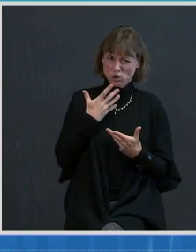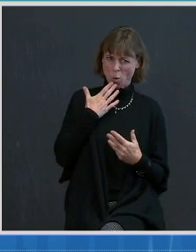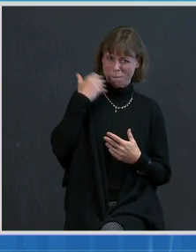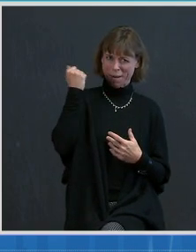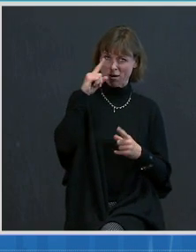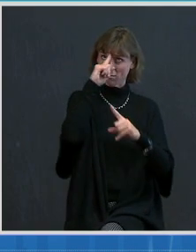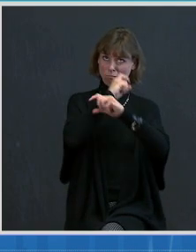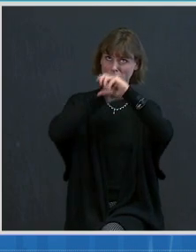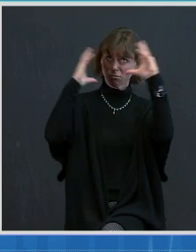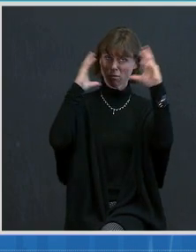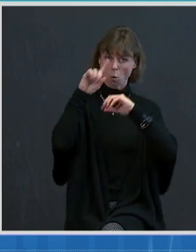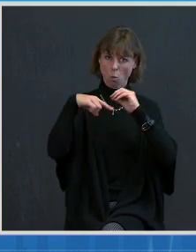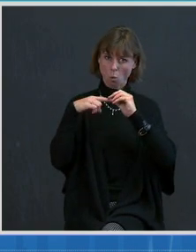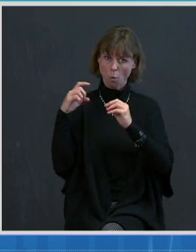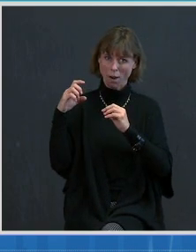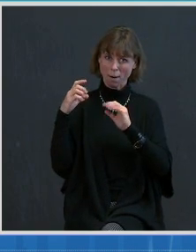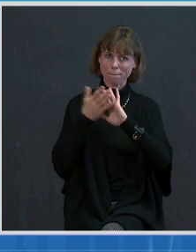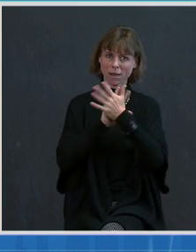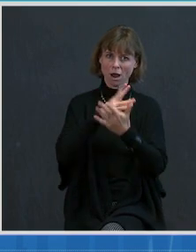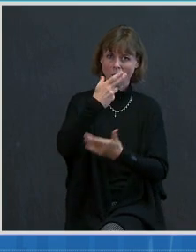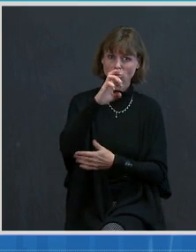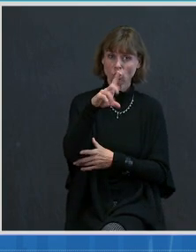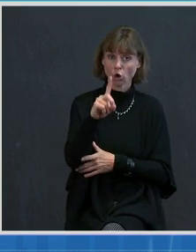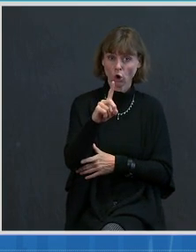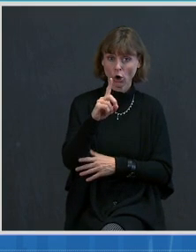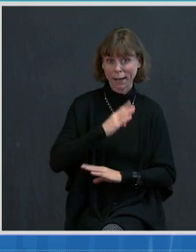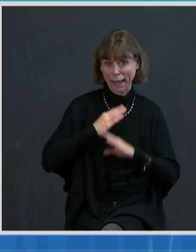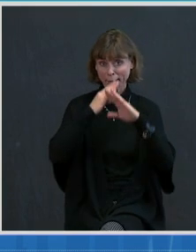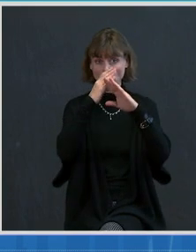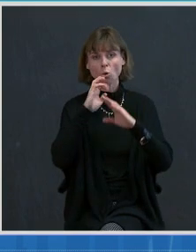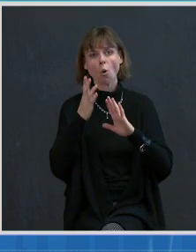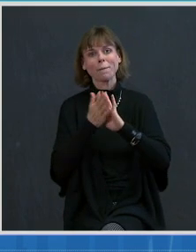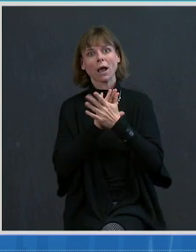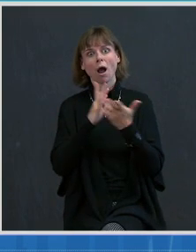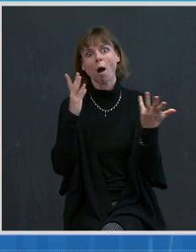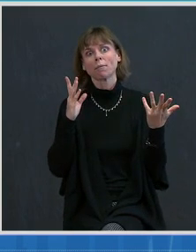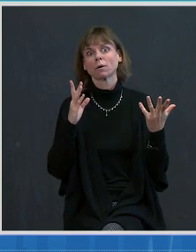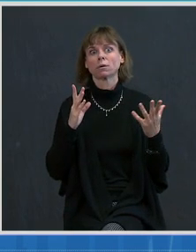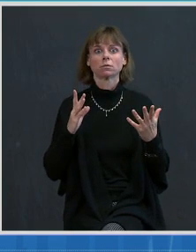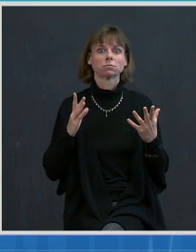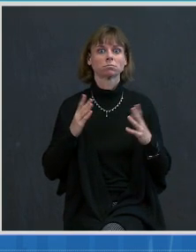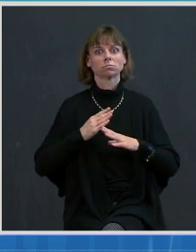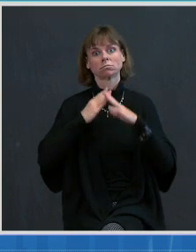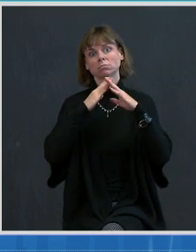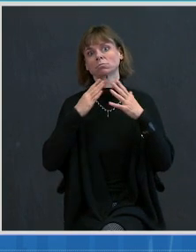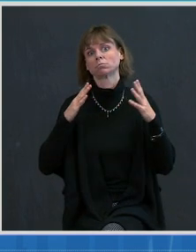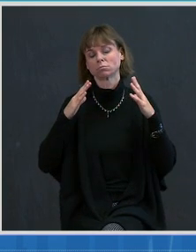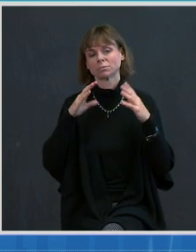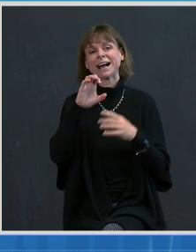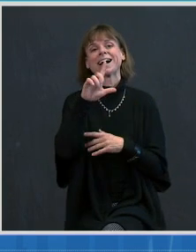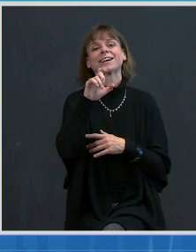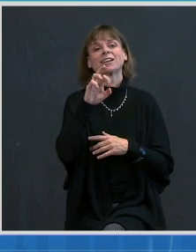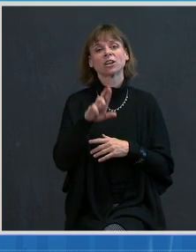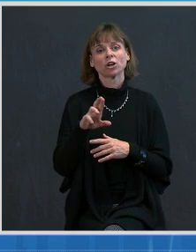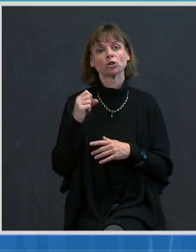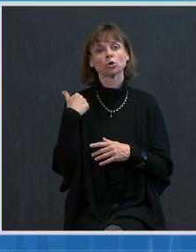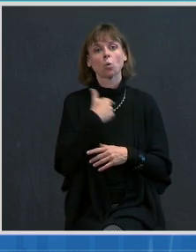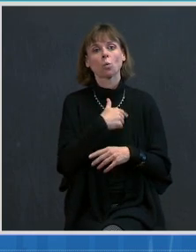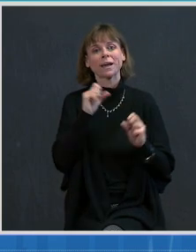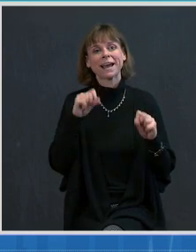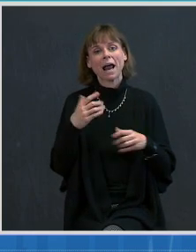reach herd immunity or be in the clear? And thus, when can we start sharing our